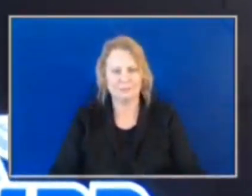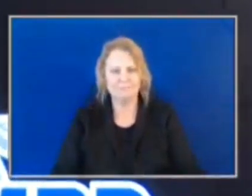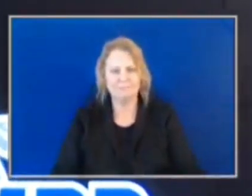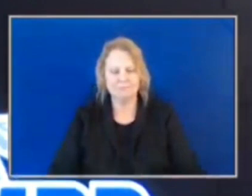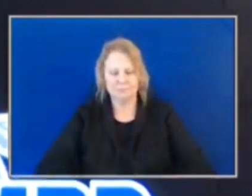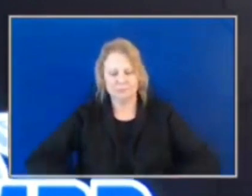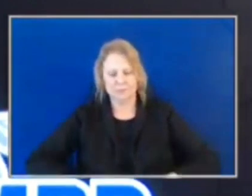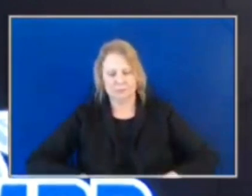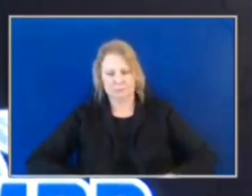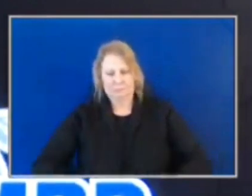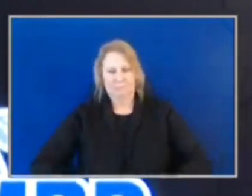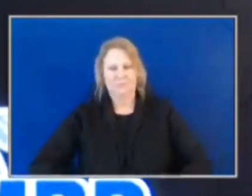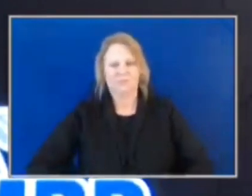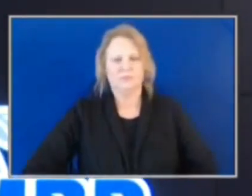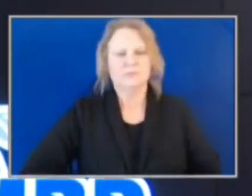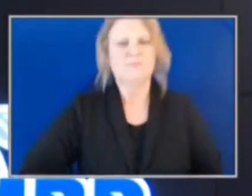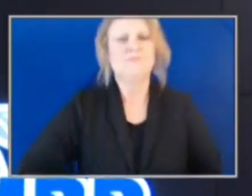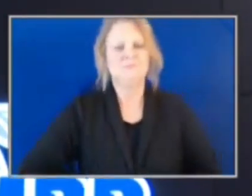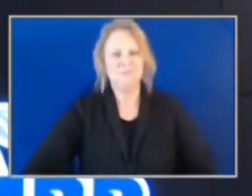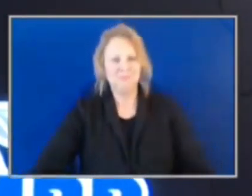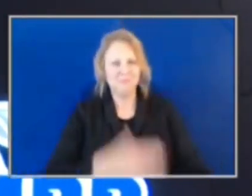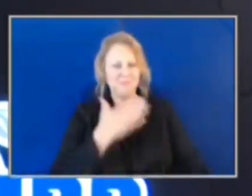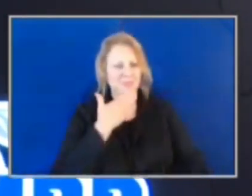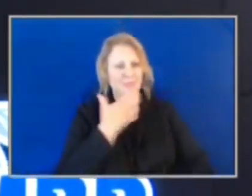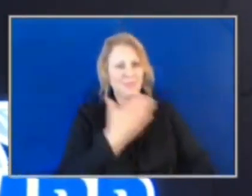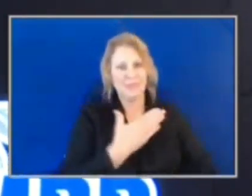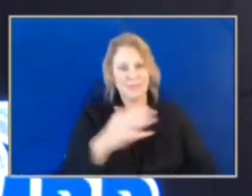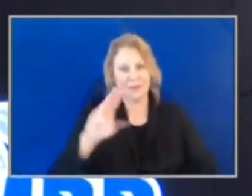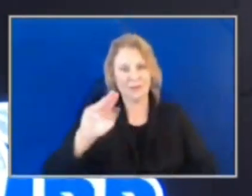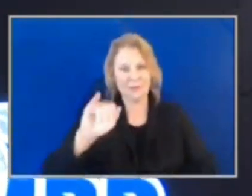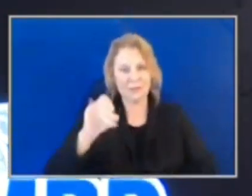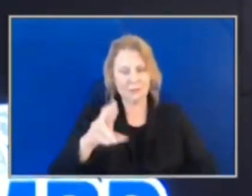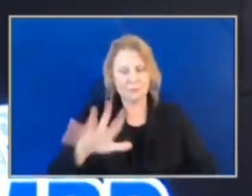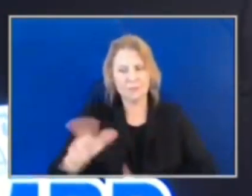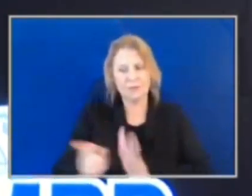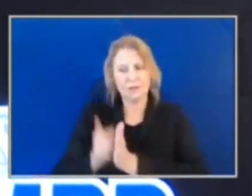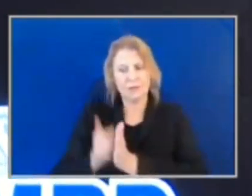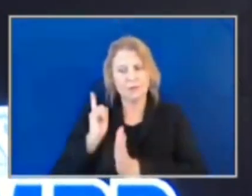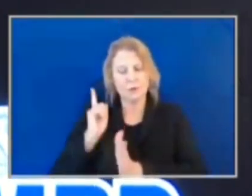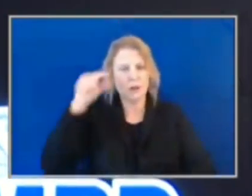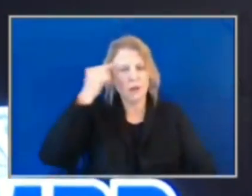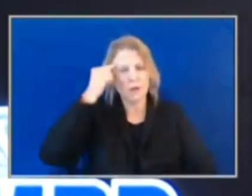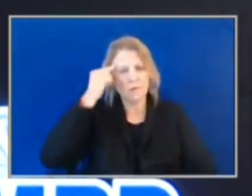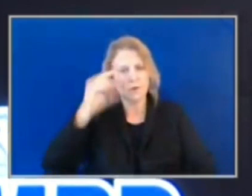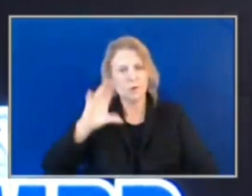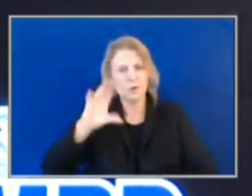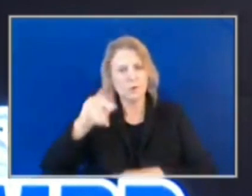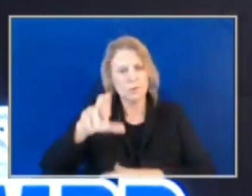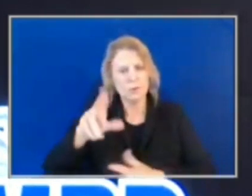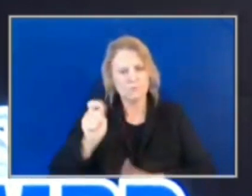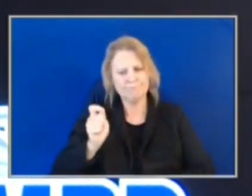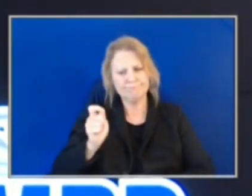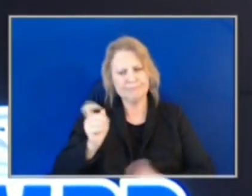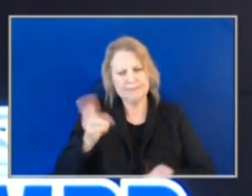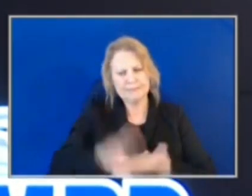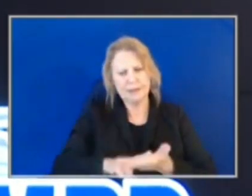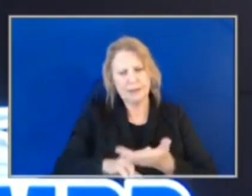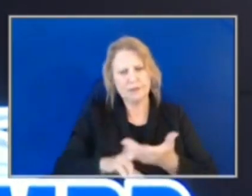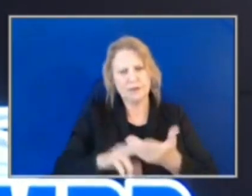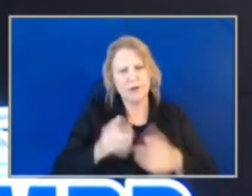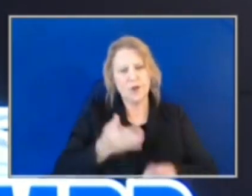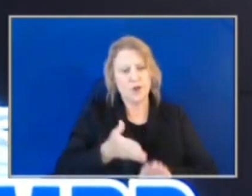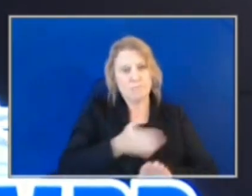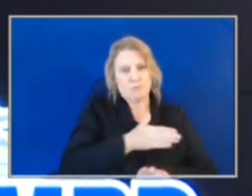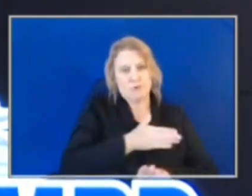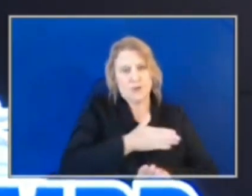Thank you, Major. So just last week, Governor Cooper signed the Pretrial Integrity Act. You heard